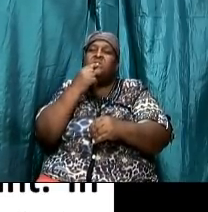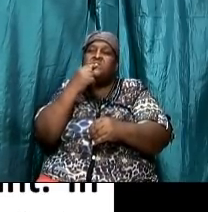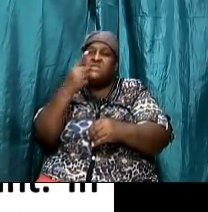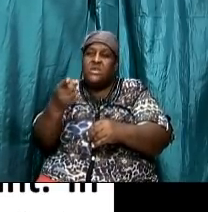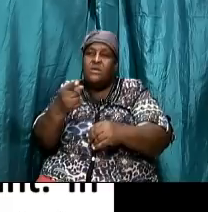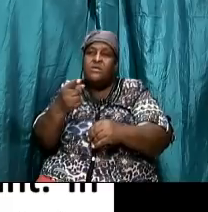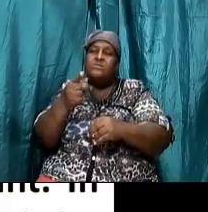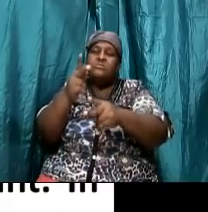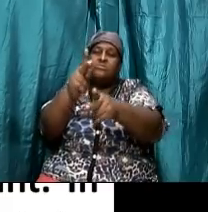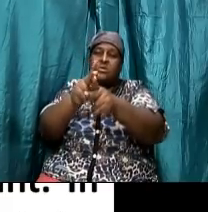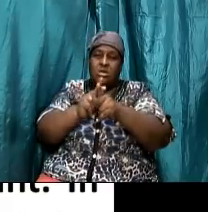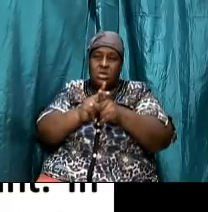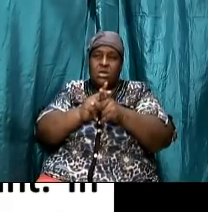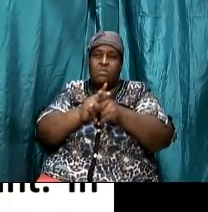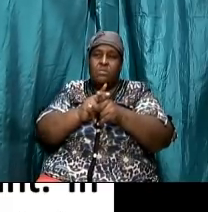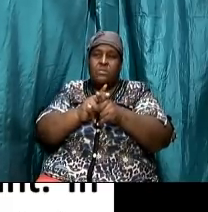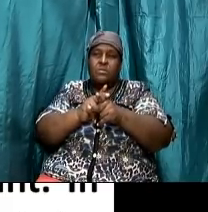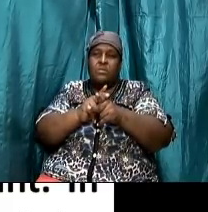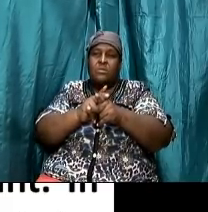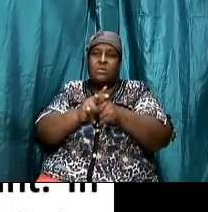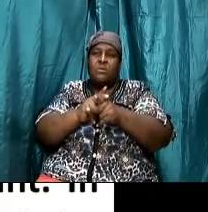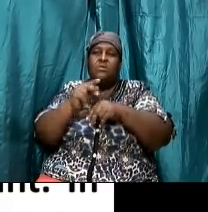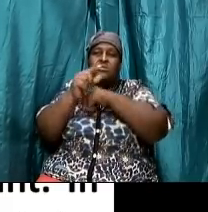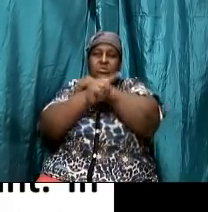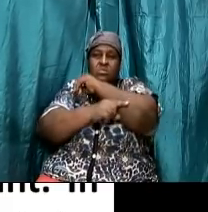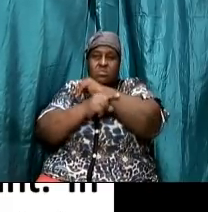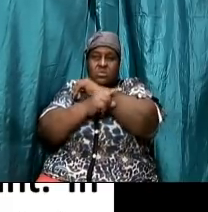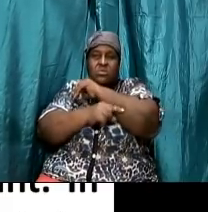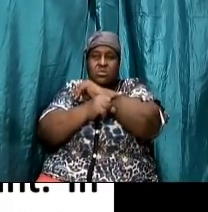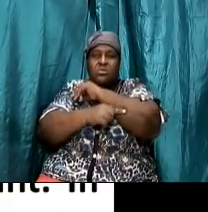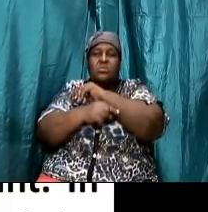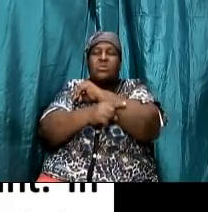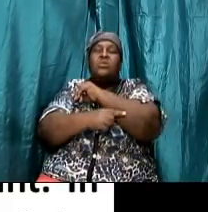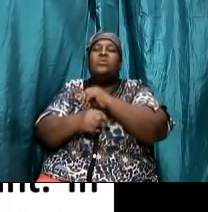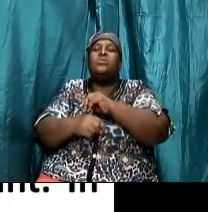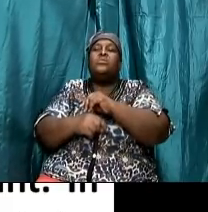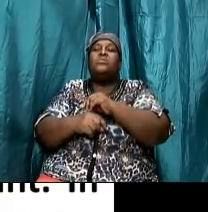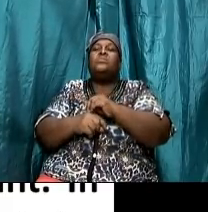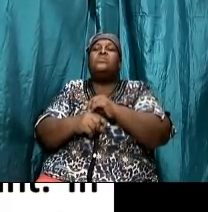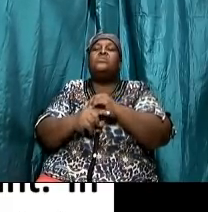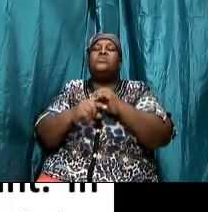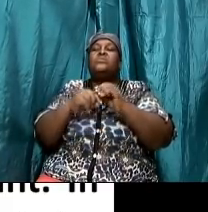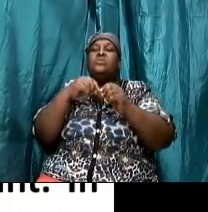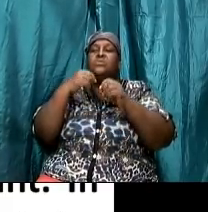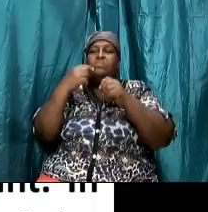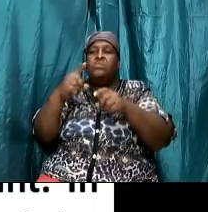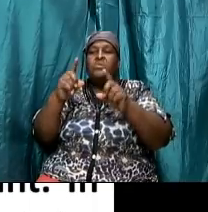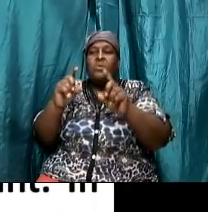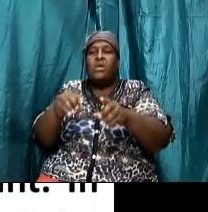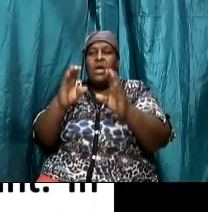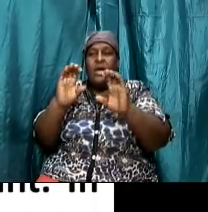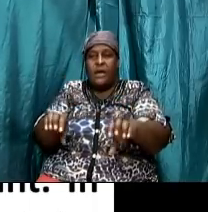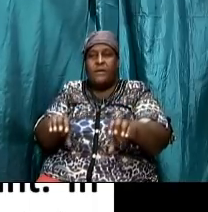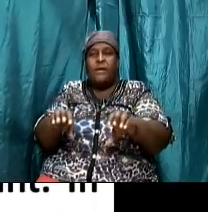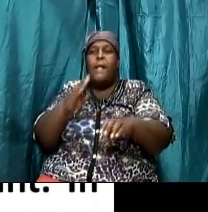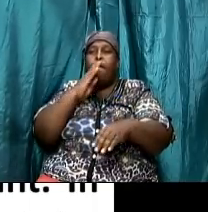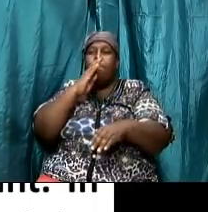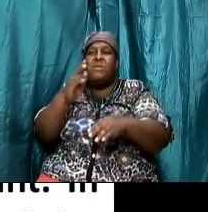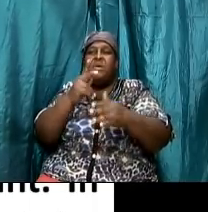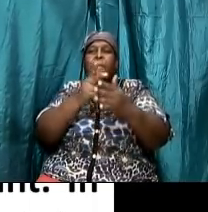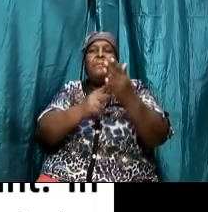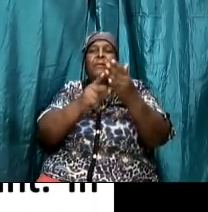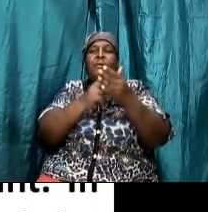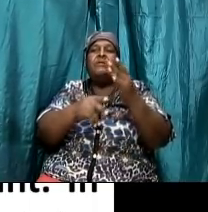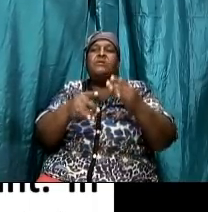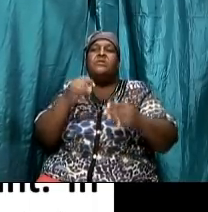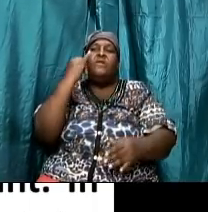the gentiles were permitted to become a part of israel in other words when they came out of israel